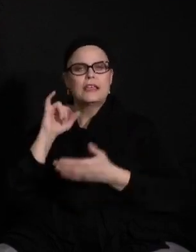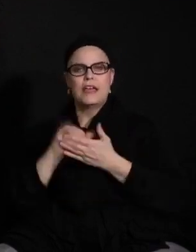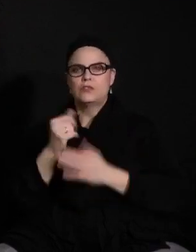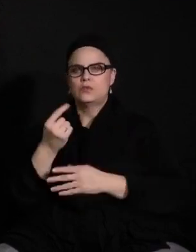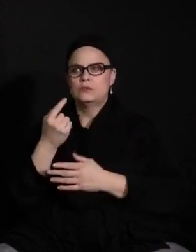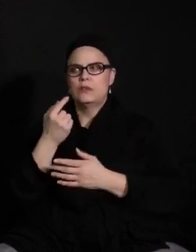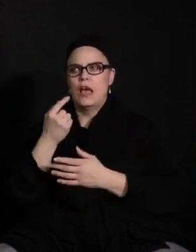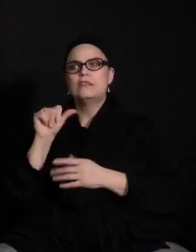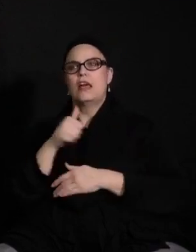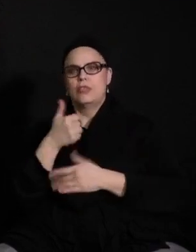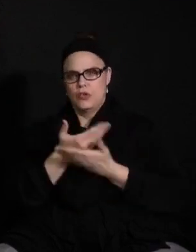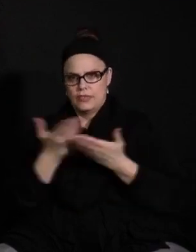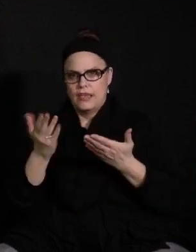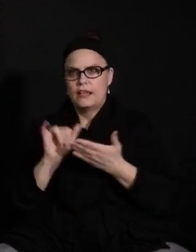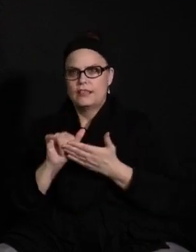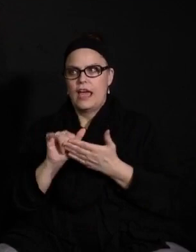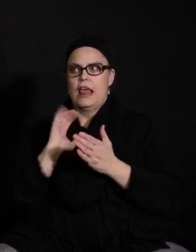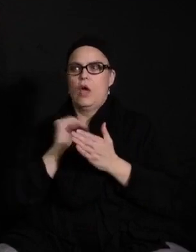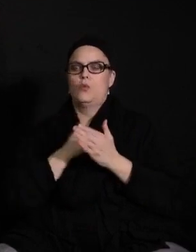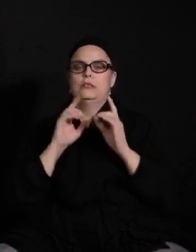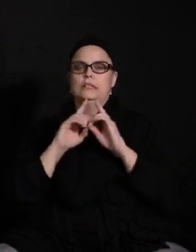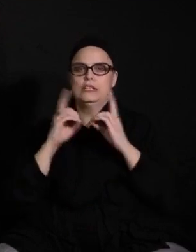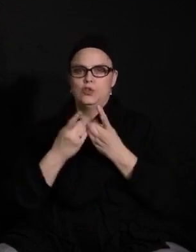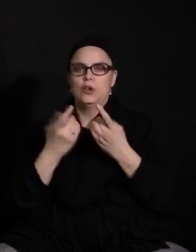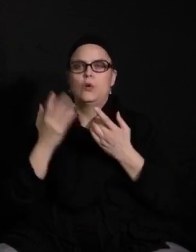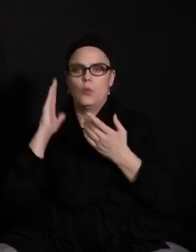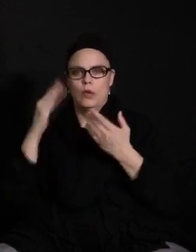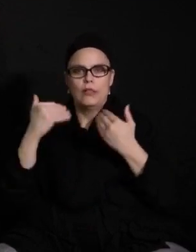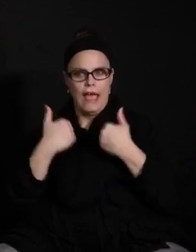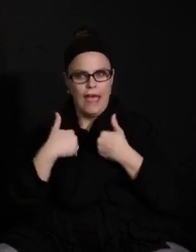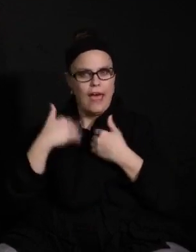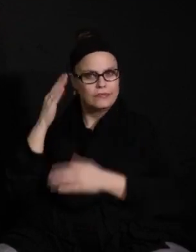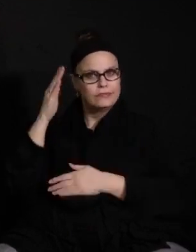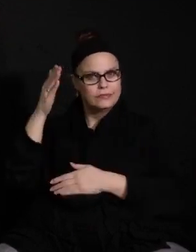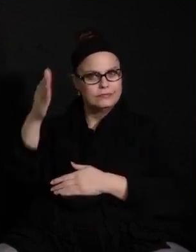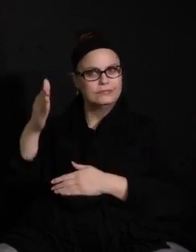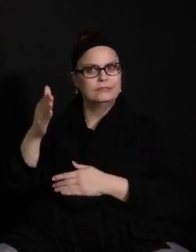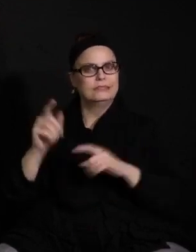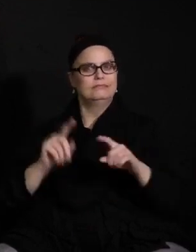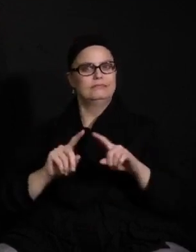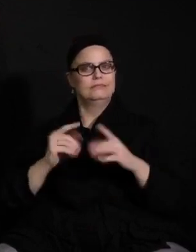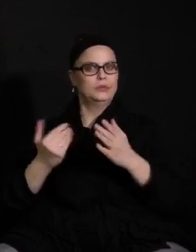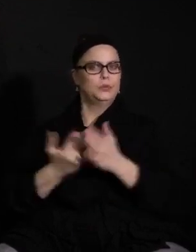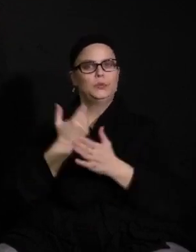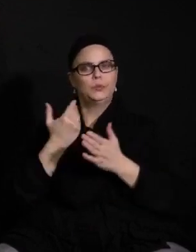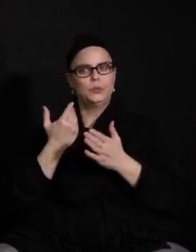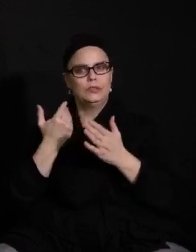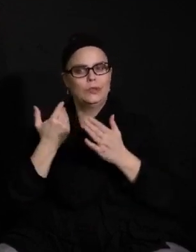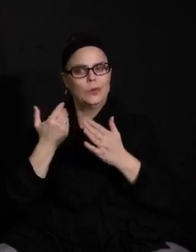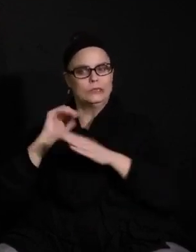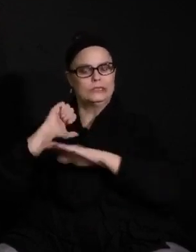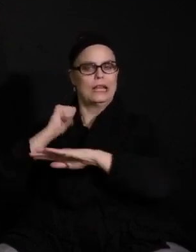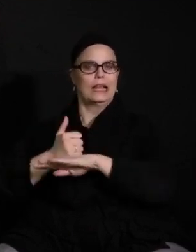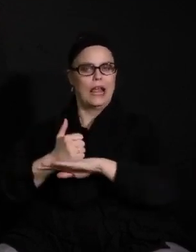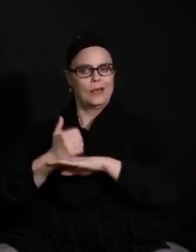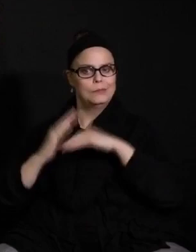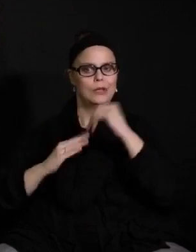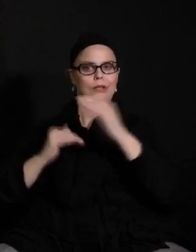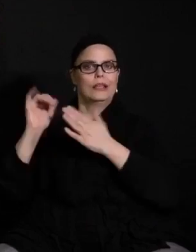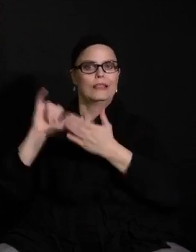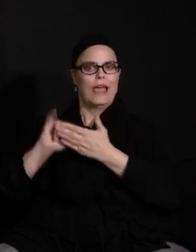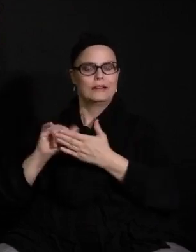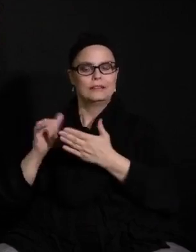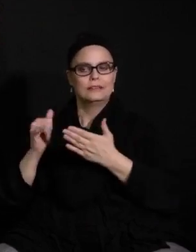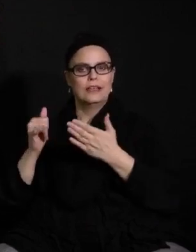district will be in a far different position standing that school up and building that school and making it a part of the